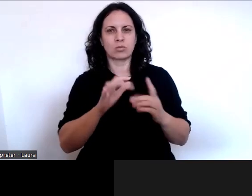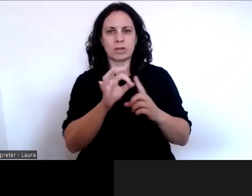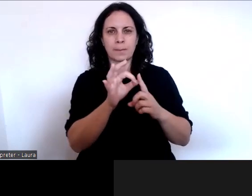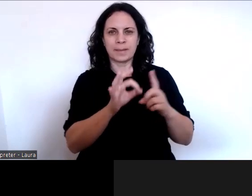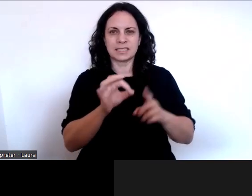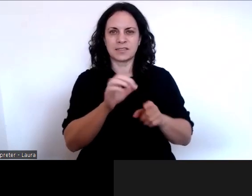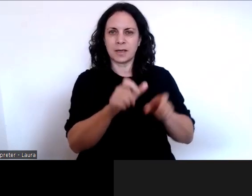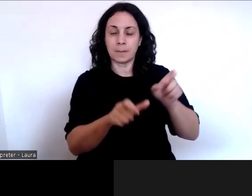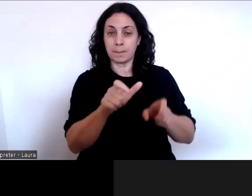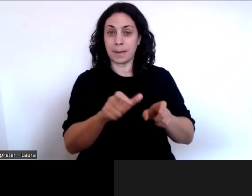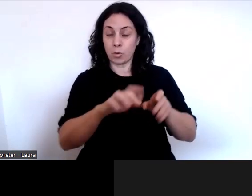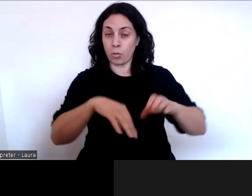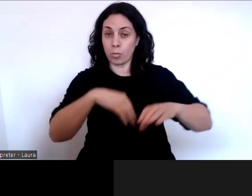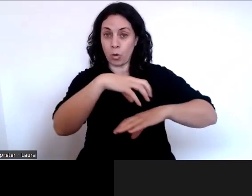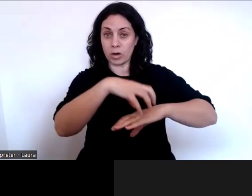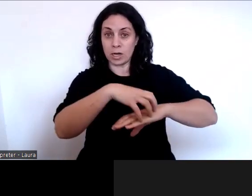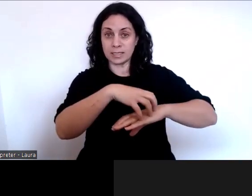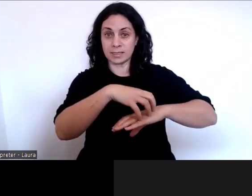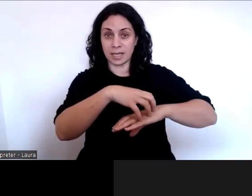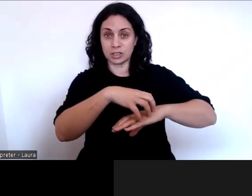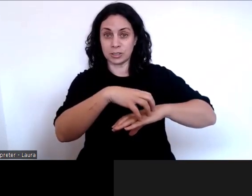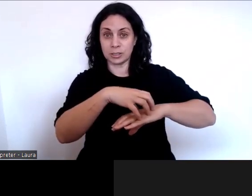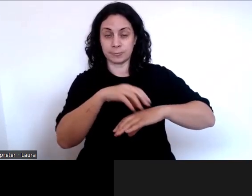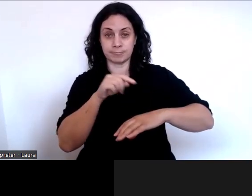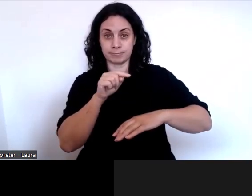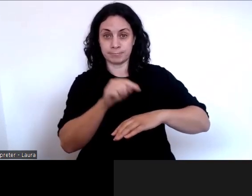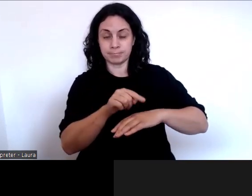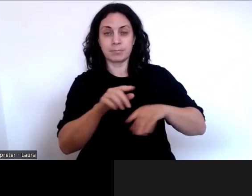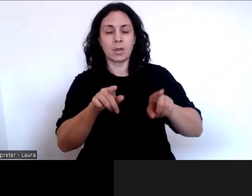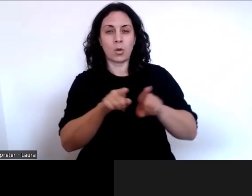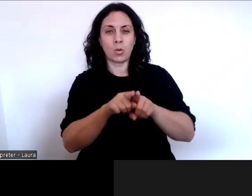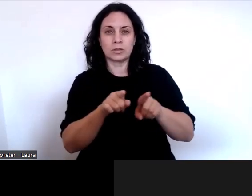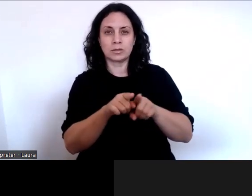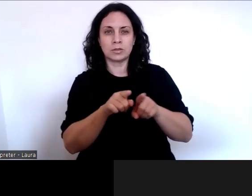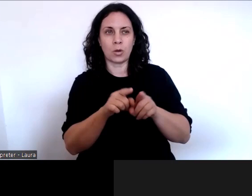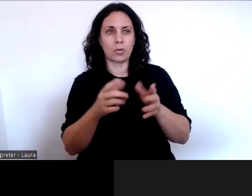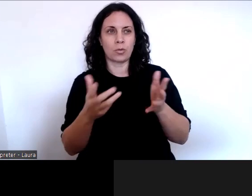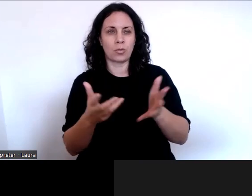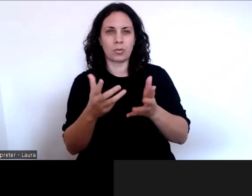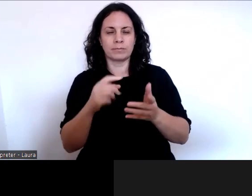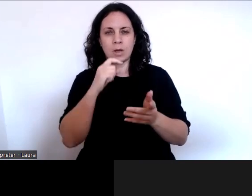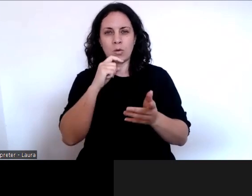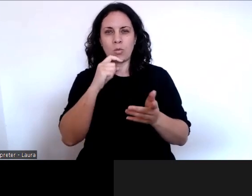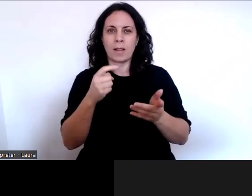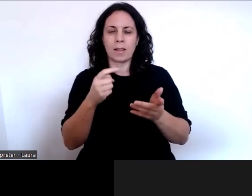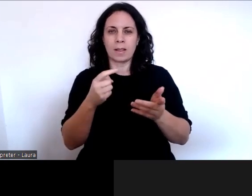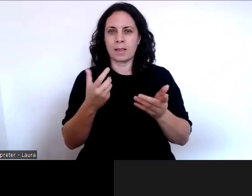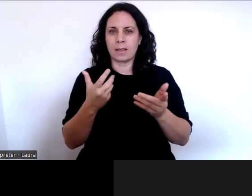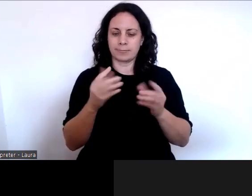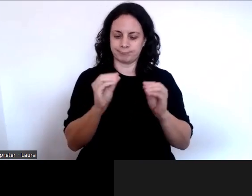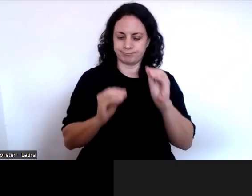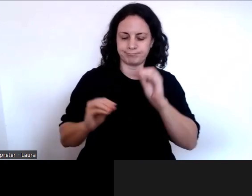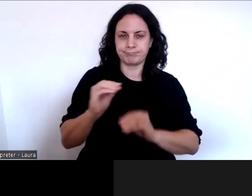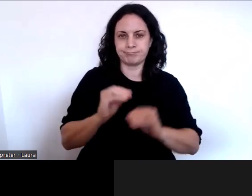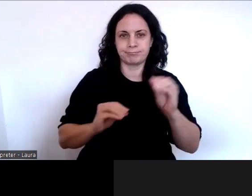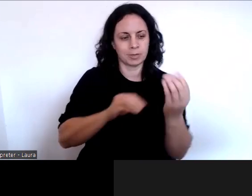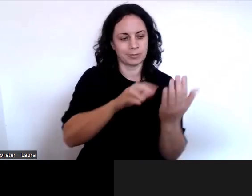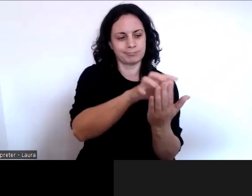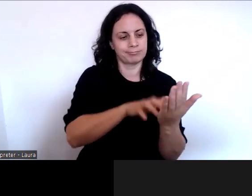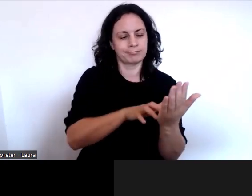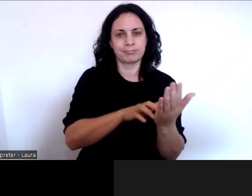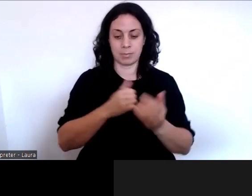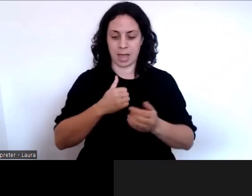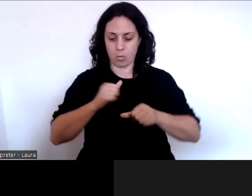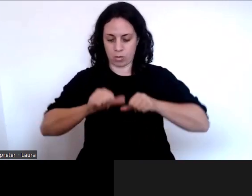and that includes we're arranging a little brief blurb about our process